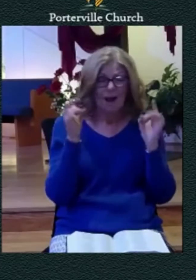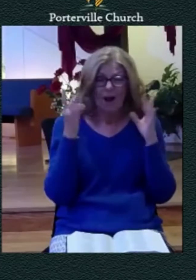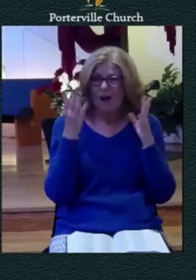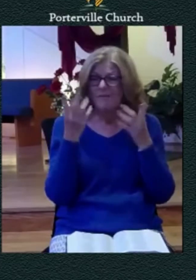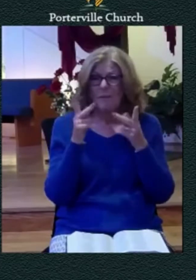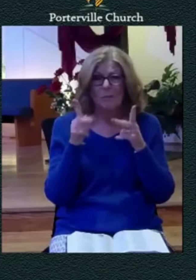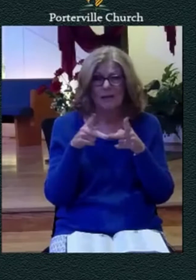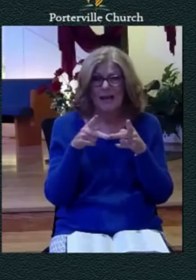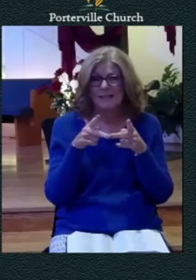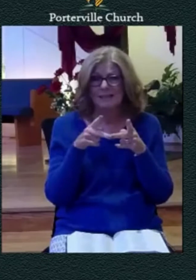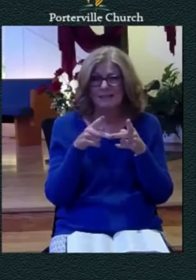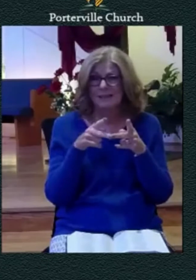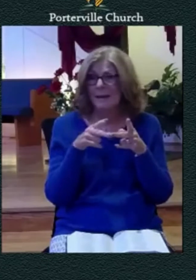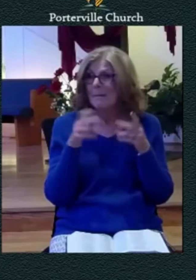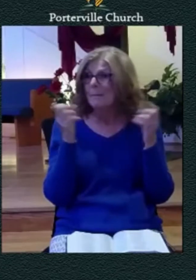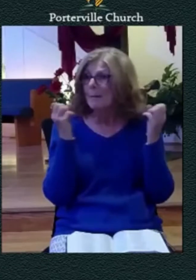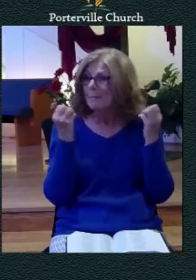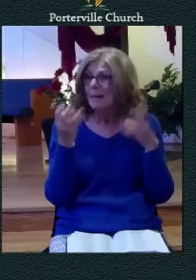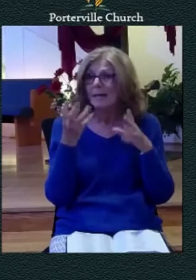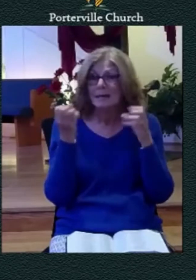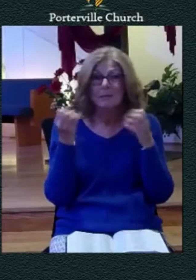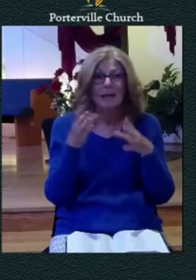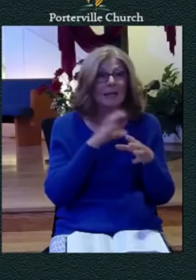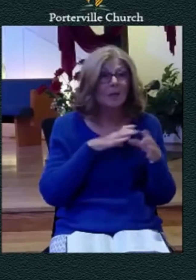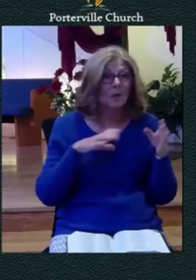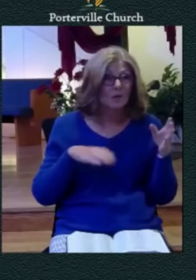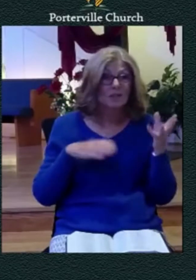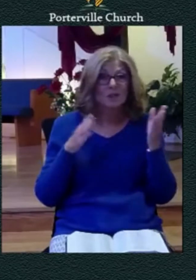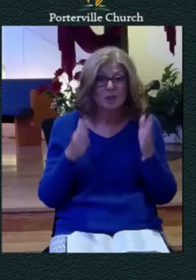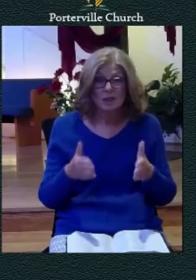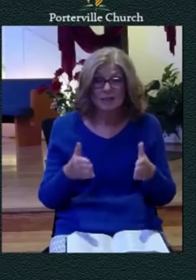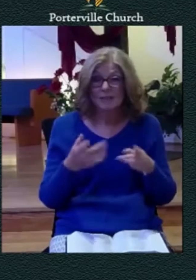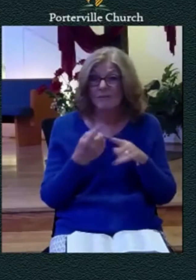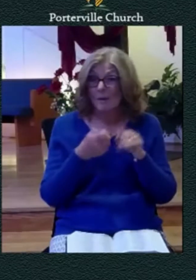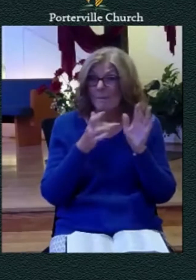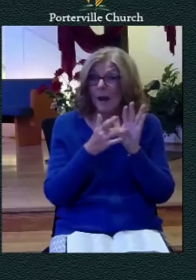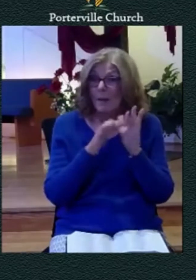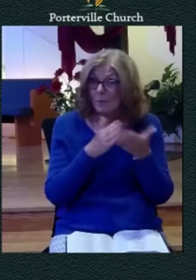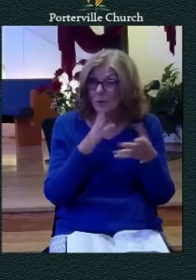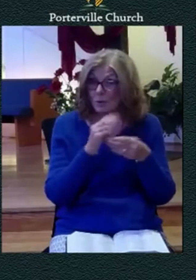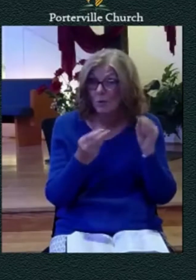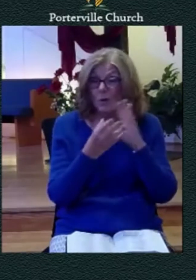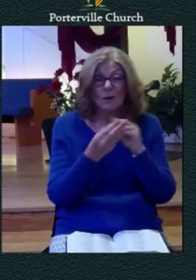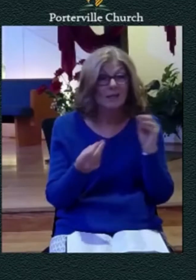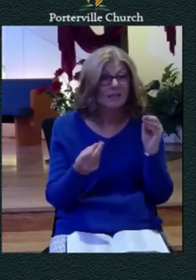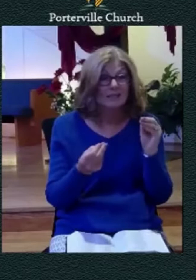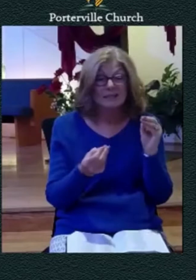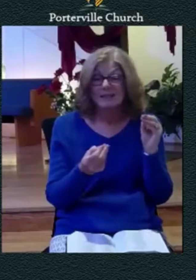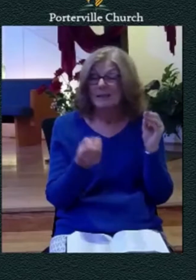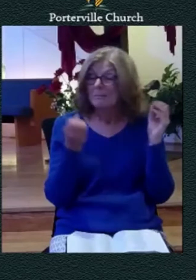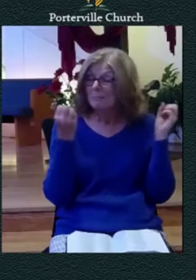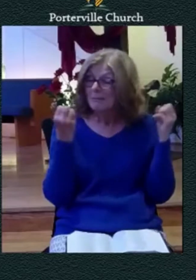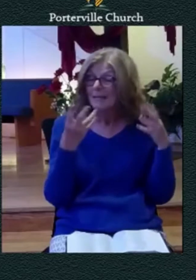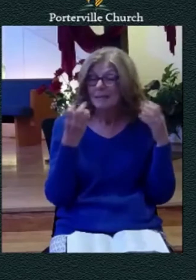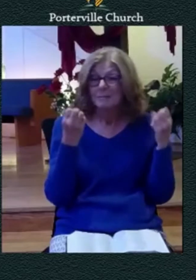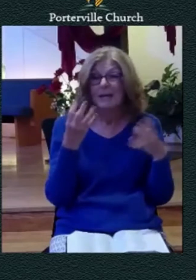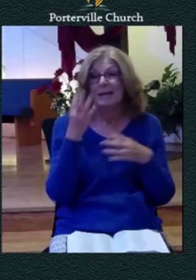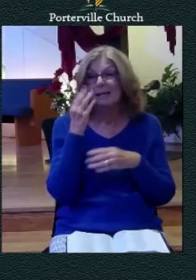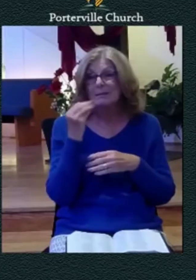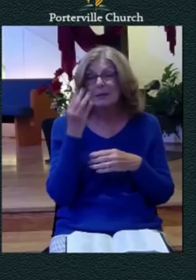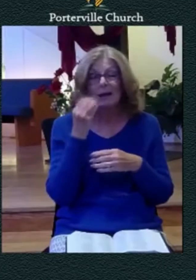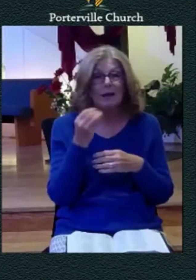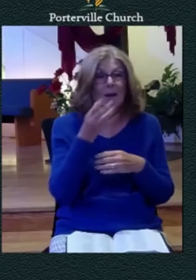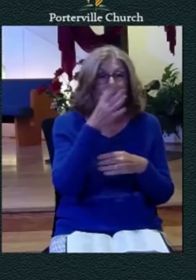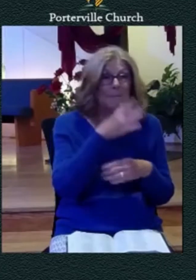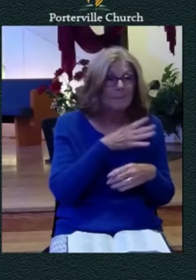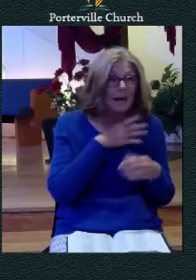have known it you read through the scripture you read the stories you read the experiences of men of god and women of